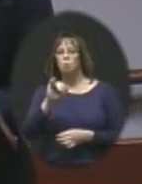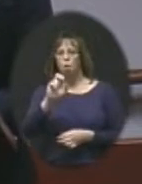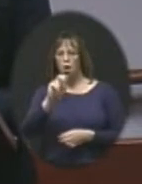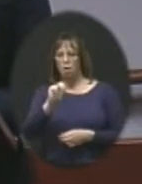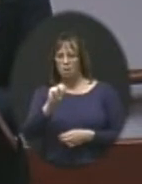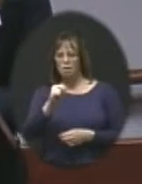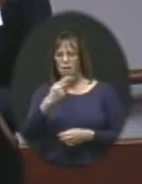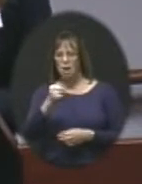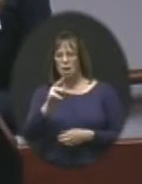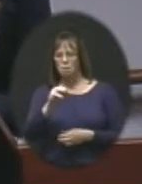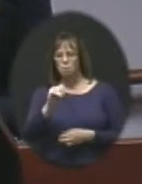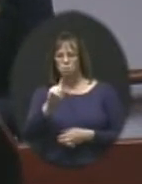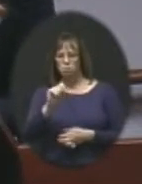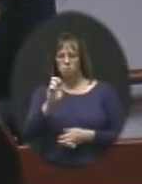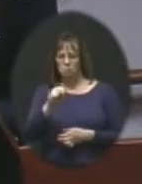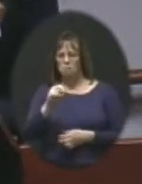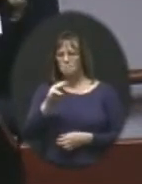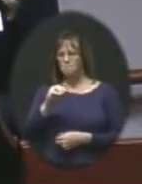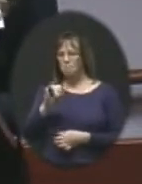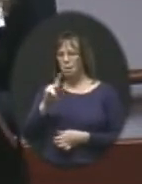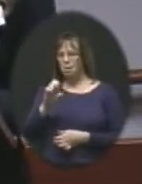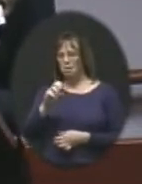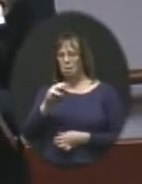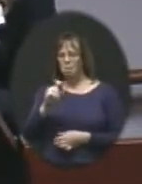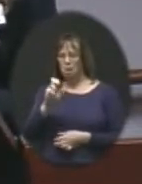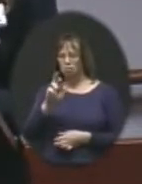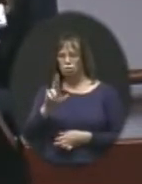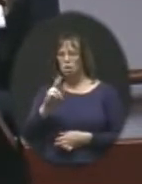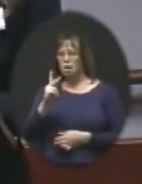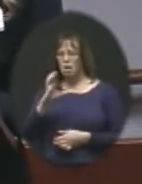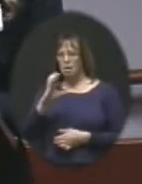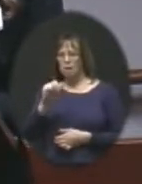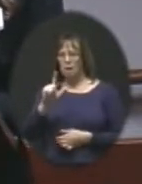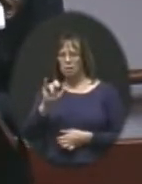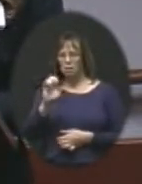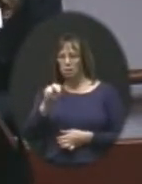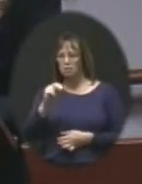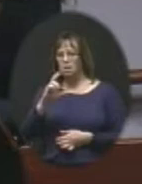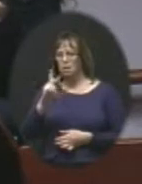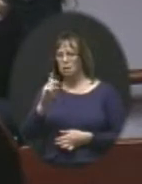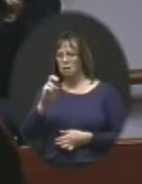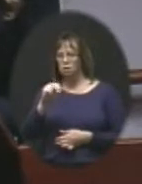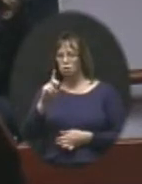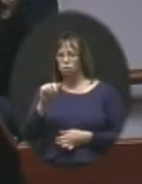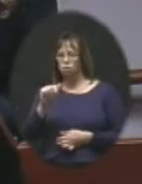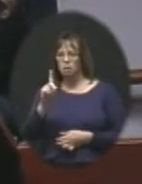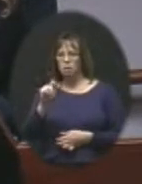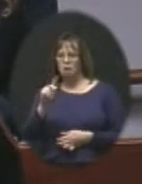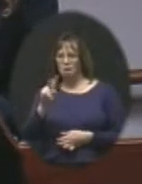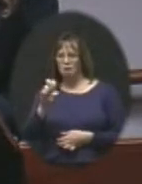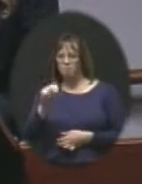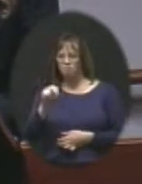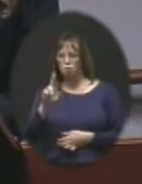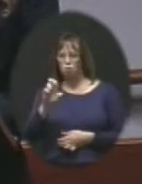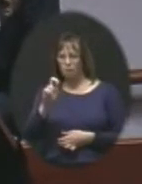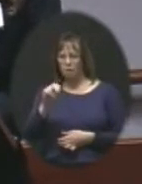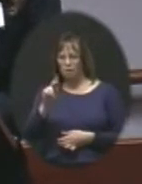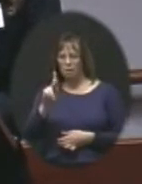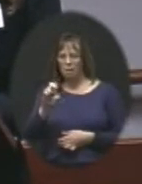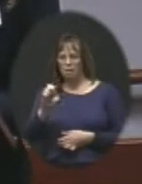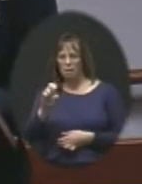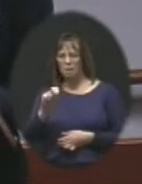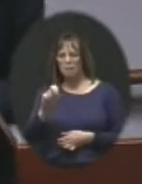Board Members Mike Major, Kaylin Kendall, Charlene Hughes, Dave Reinke, Darren Odom,